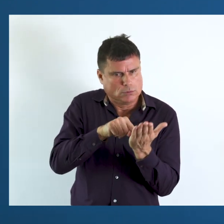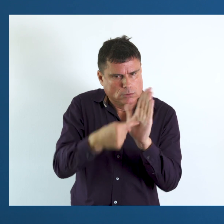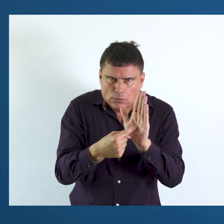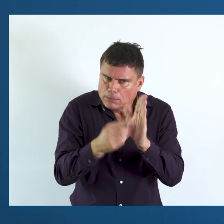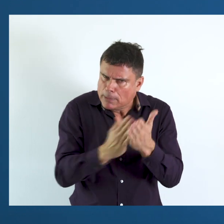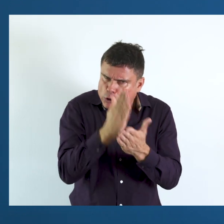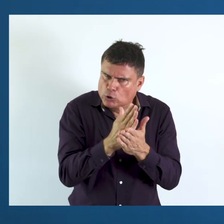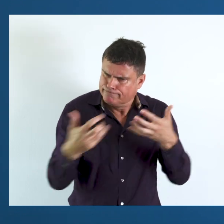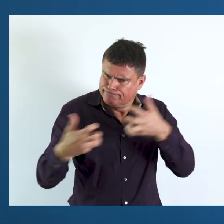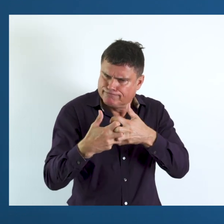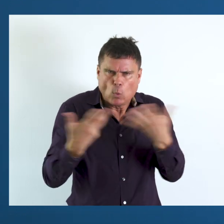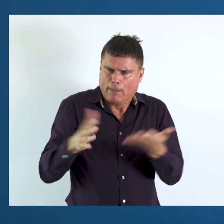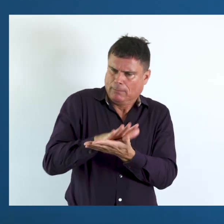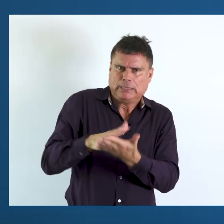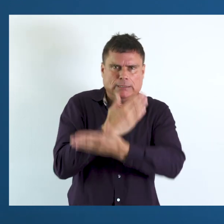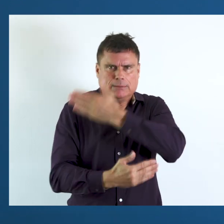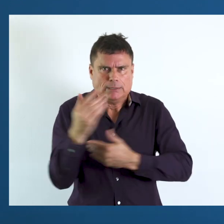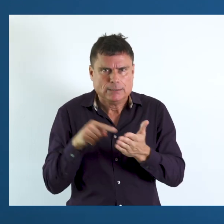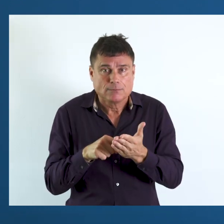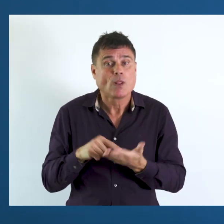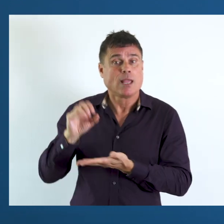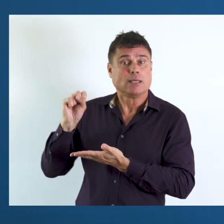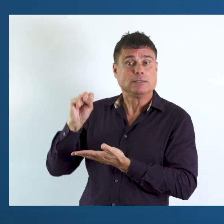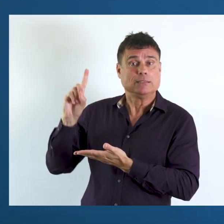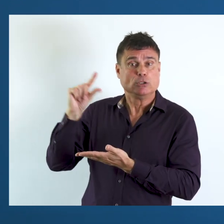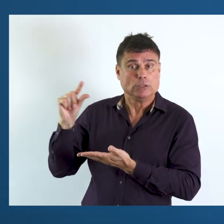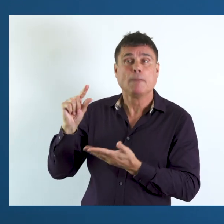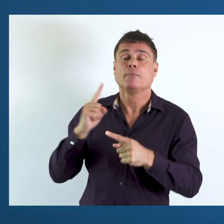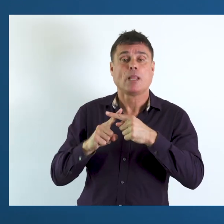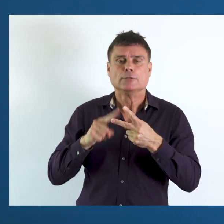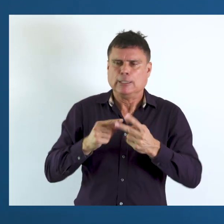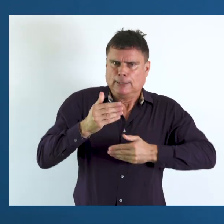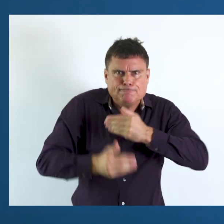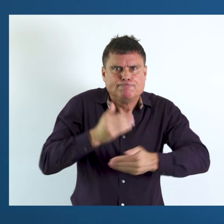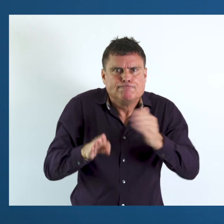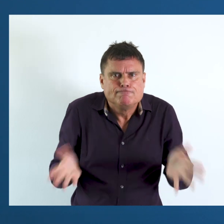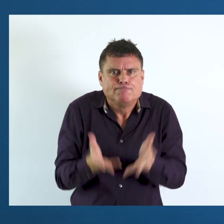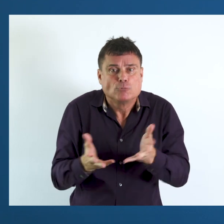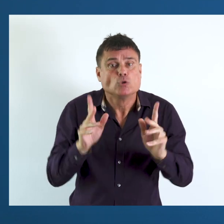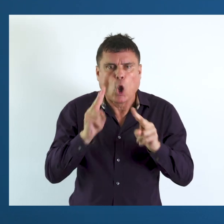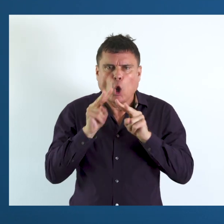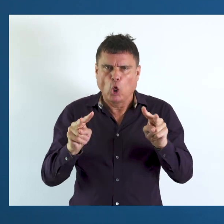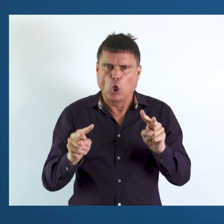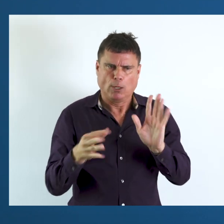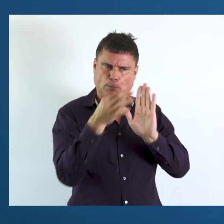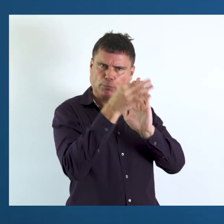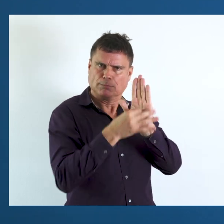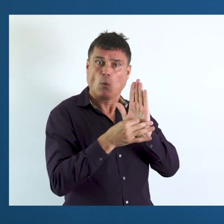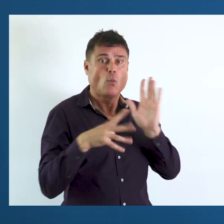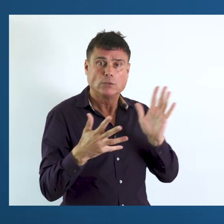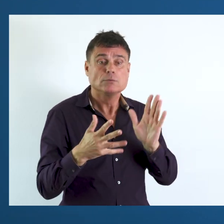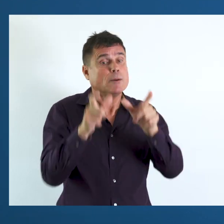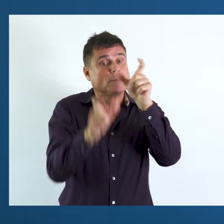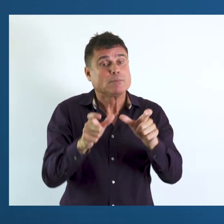determine disability in your reporting of your results. The SDGs, the Sustainable Development Goals, are built,